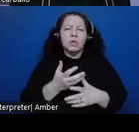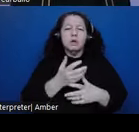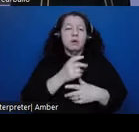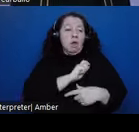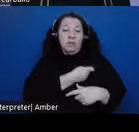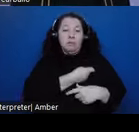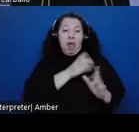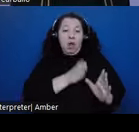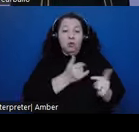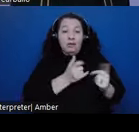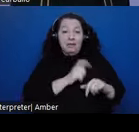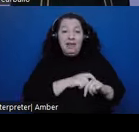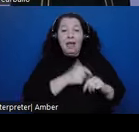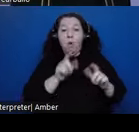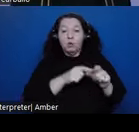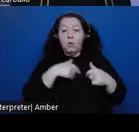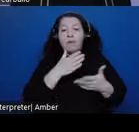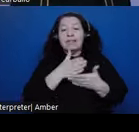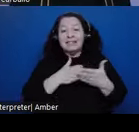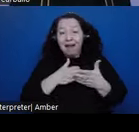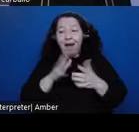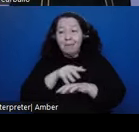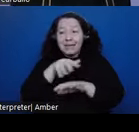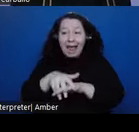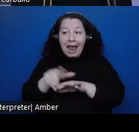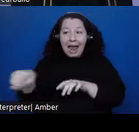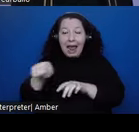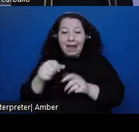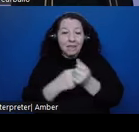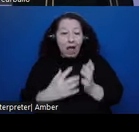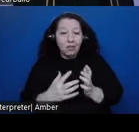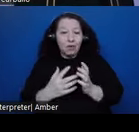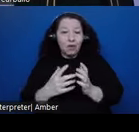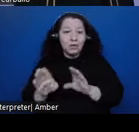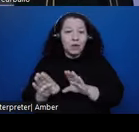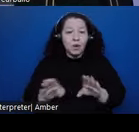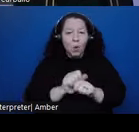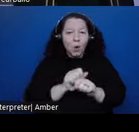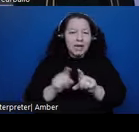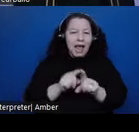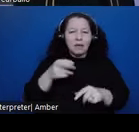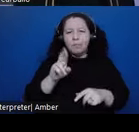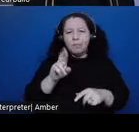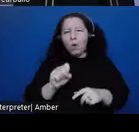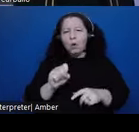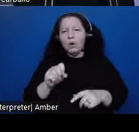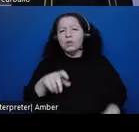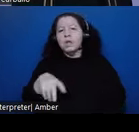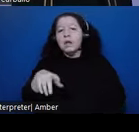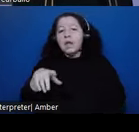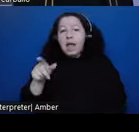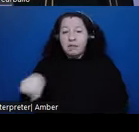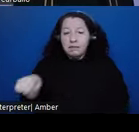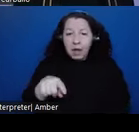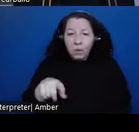also had some native allies acting as borders. They were Totenacs from the Gulf Coast. But we think that we can